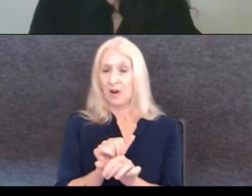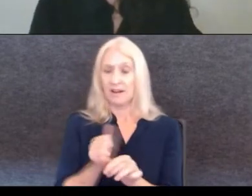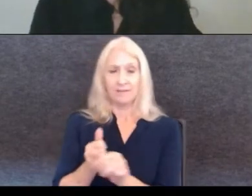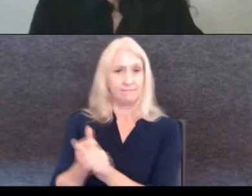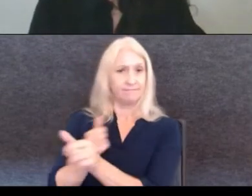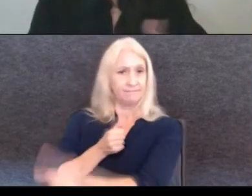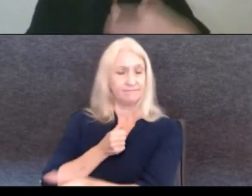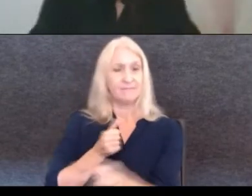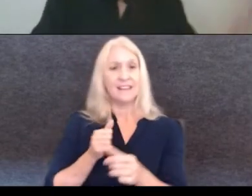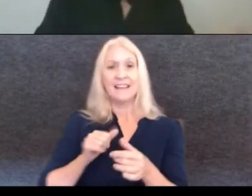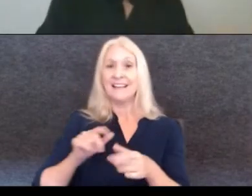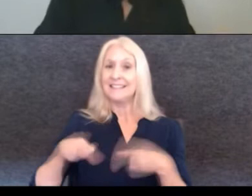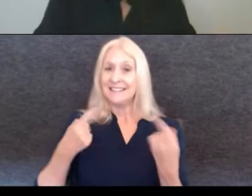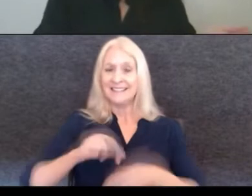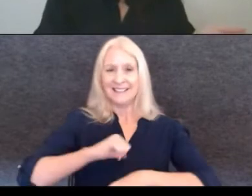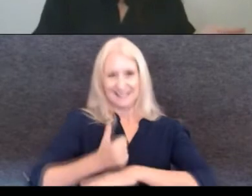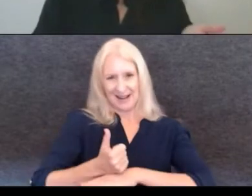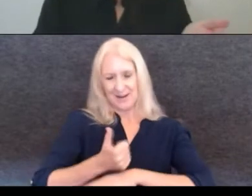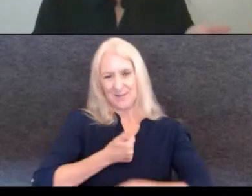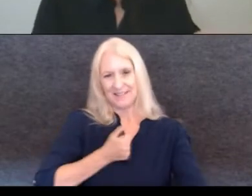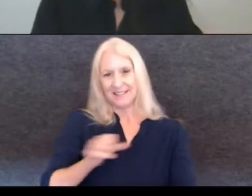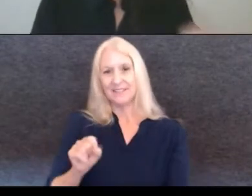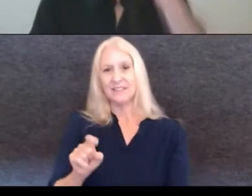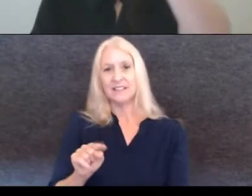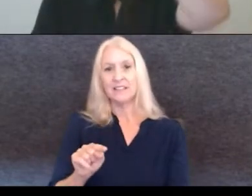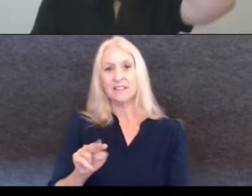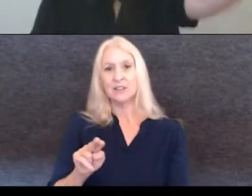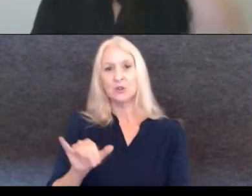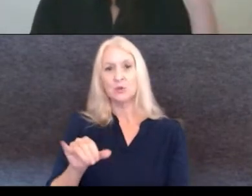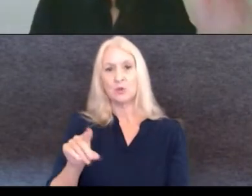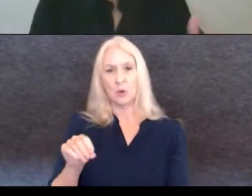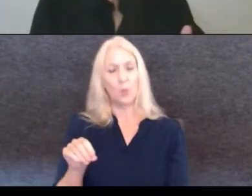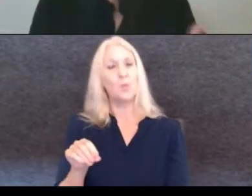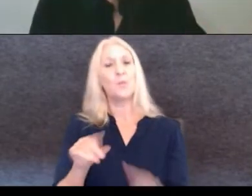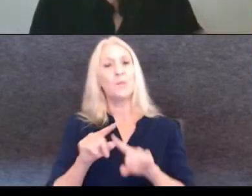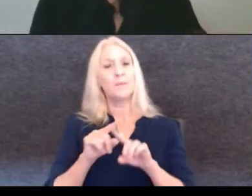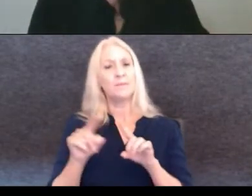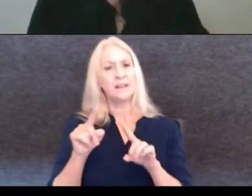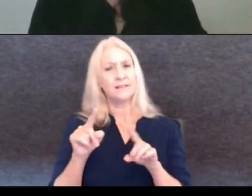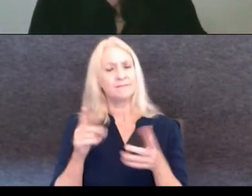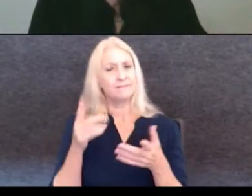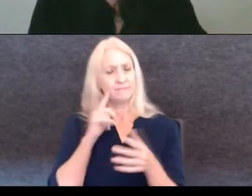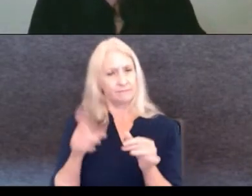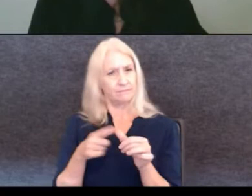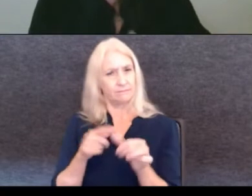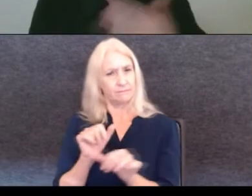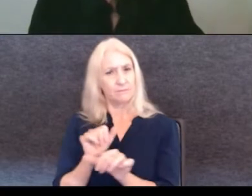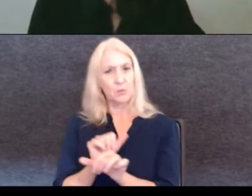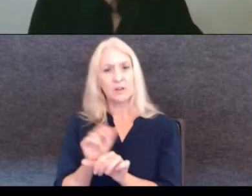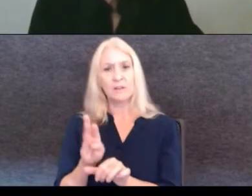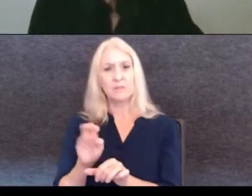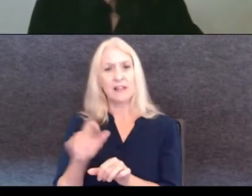studio, because even when I was in Brazil, I, I was, I was working from, from home.